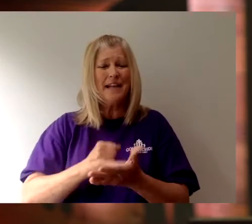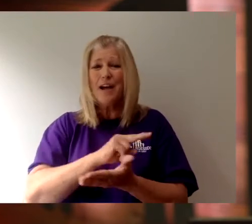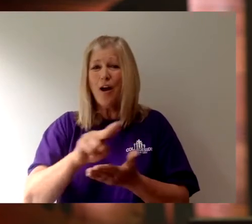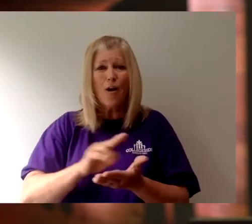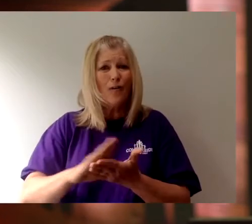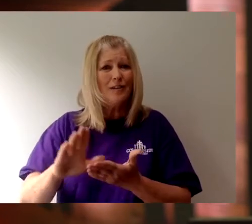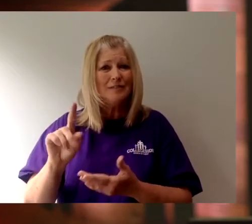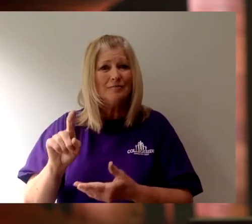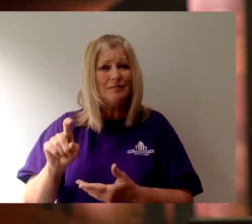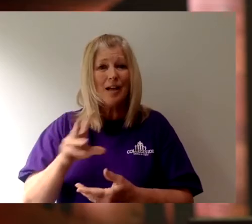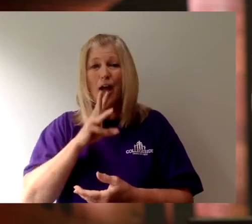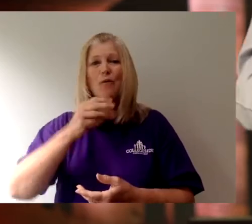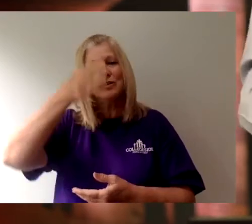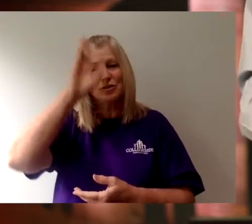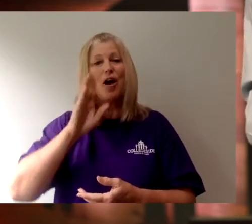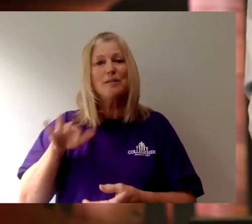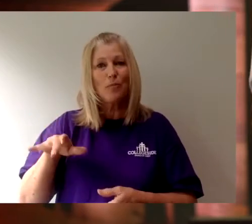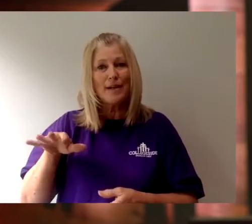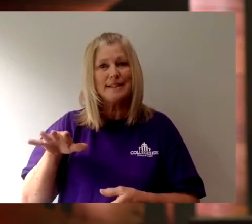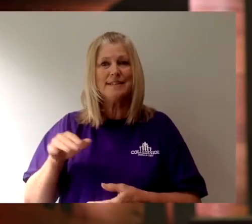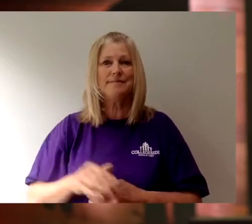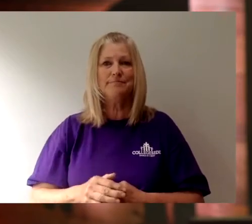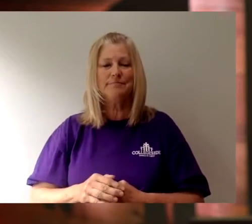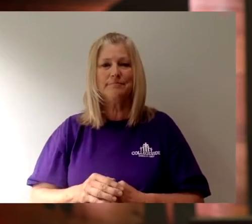what made God's presence.